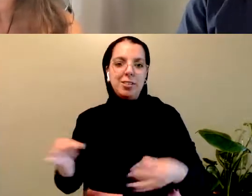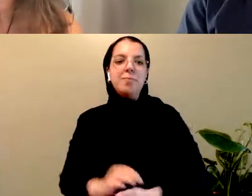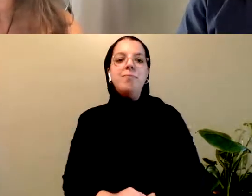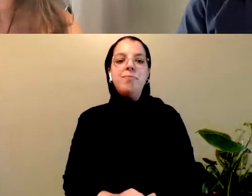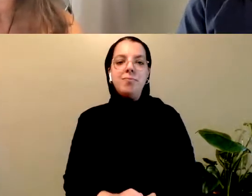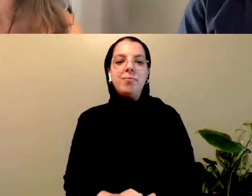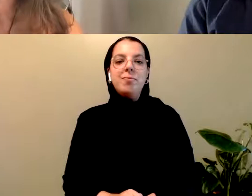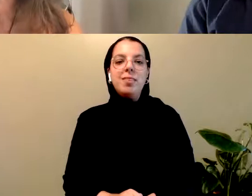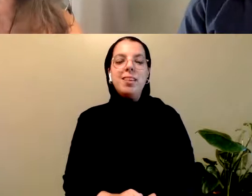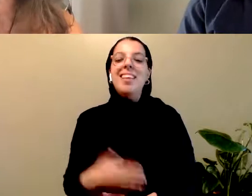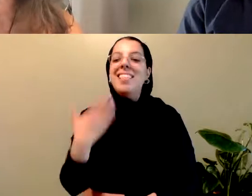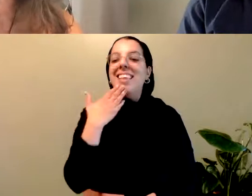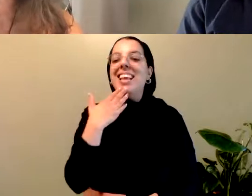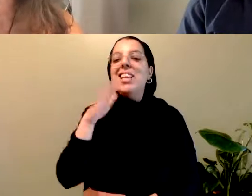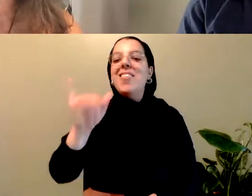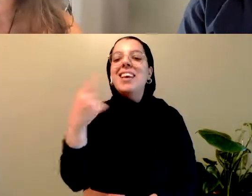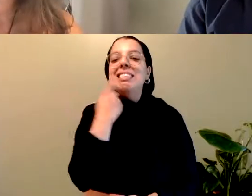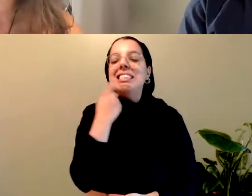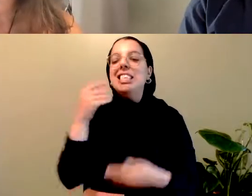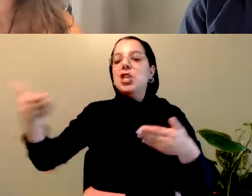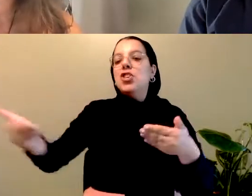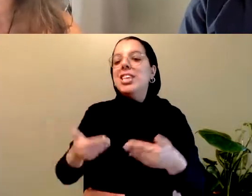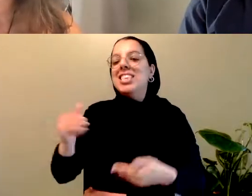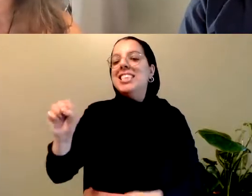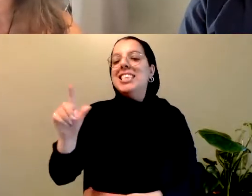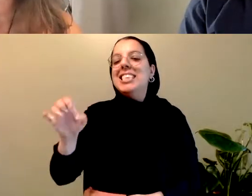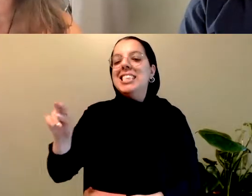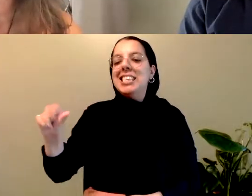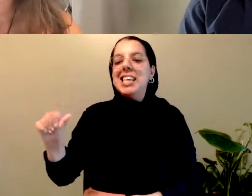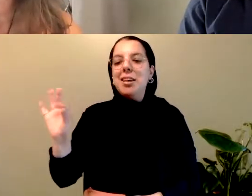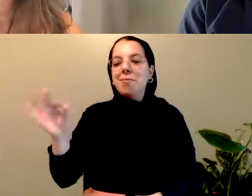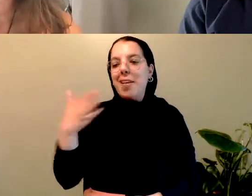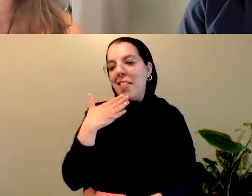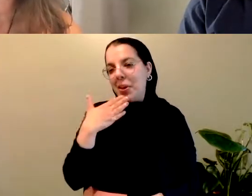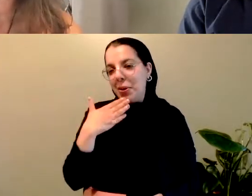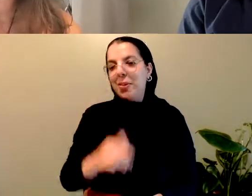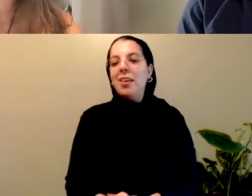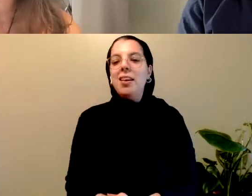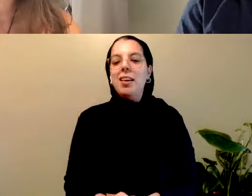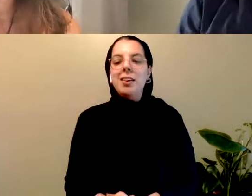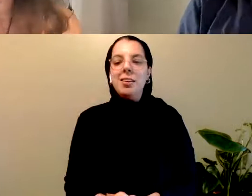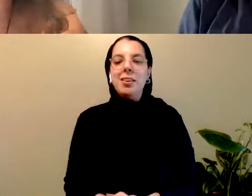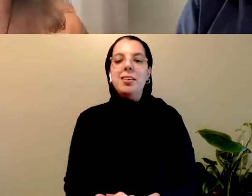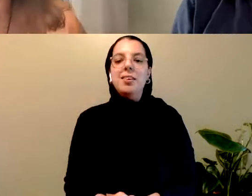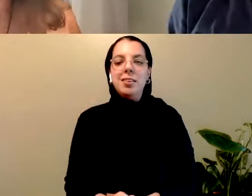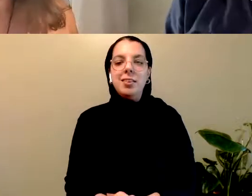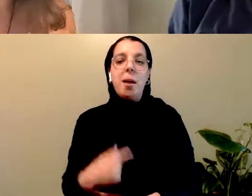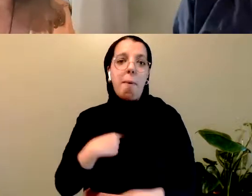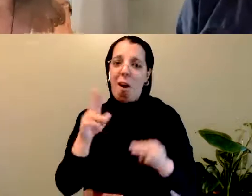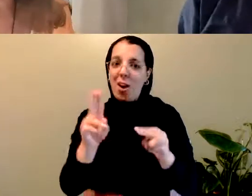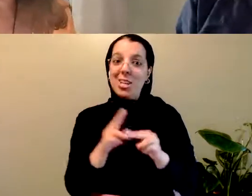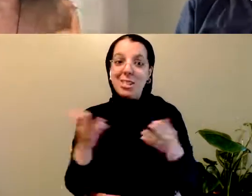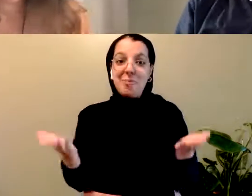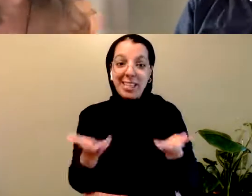Thank you for that introduction, Selina. Thank you. That was great. I'm really honoured to be here.